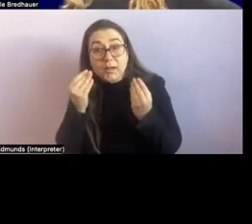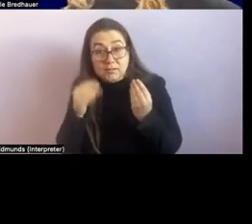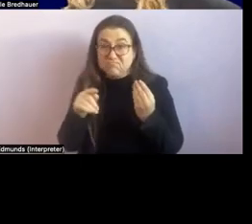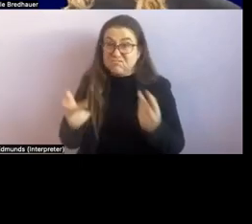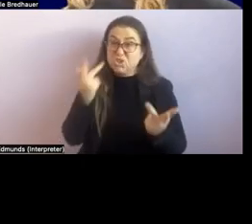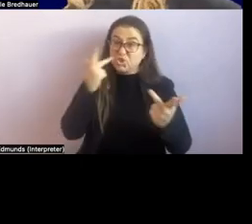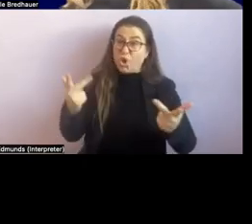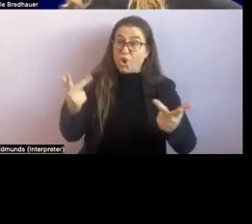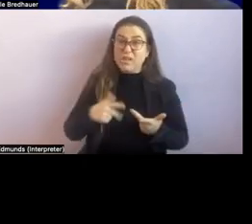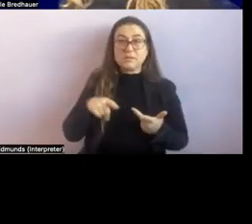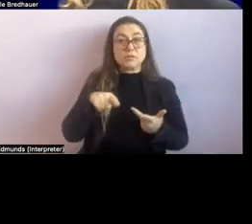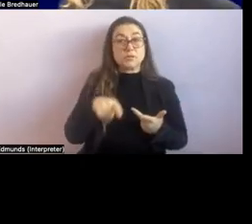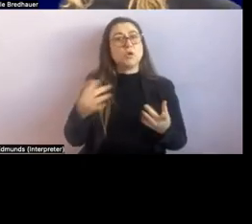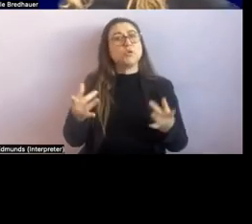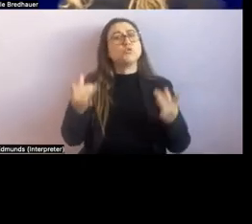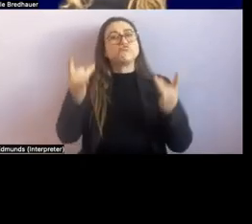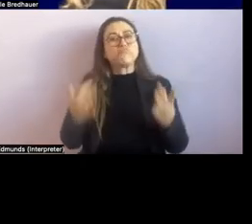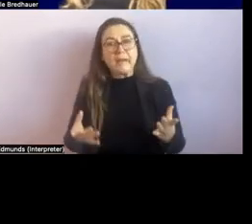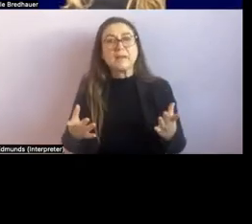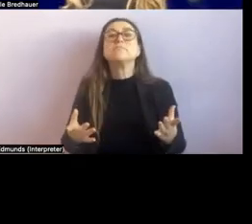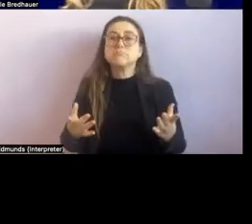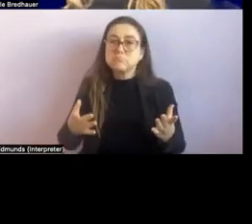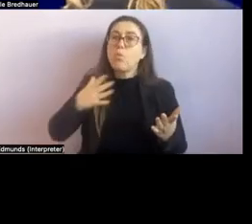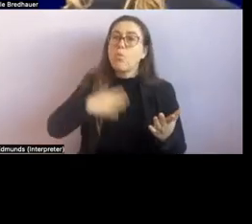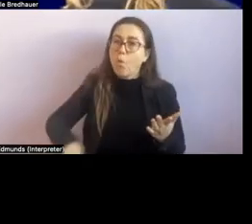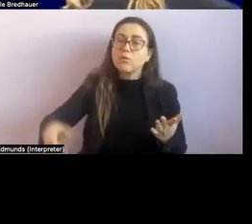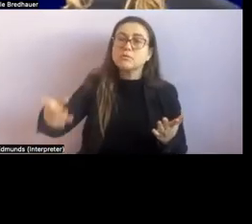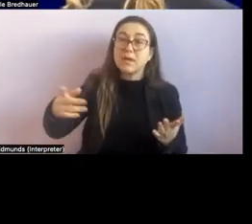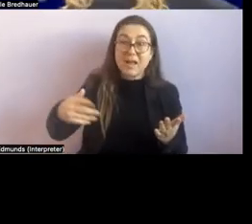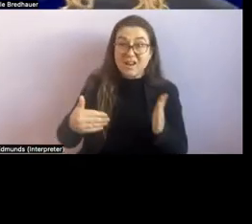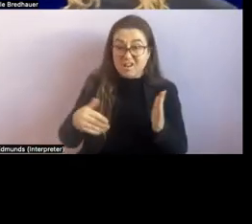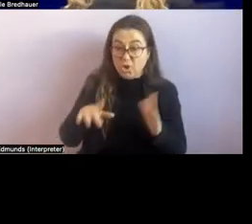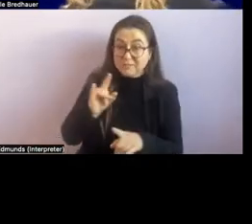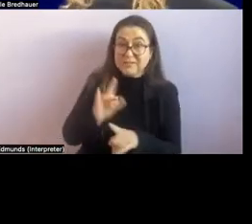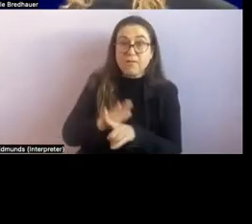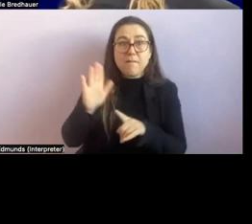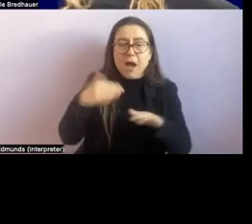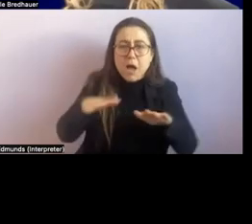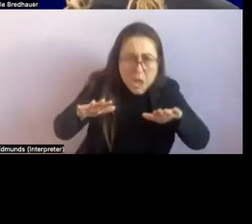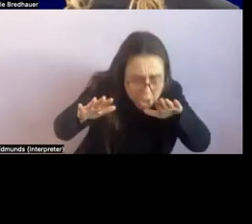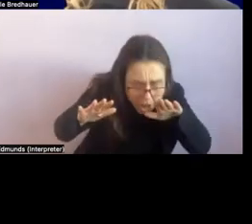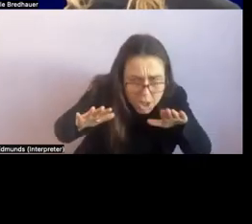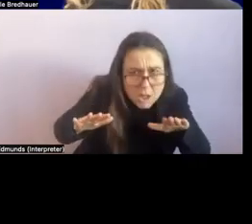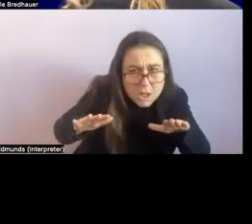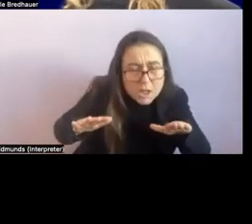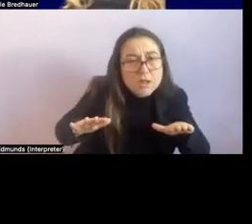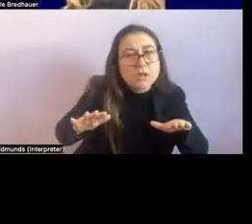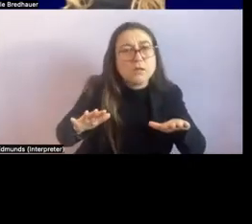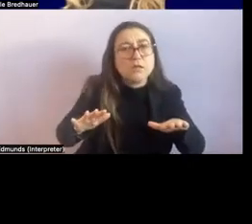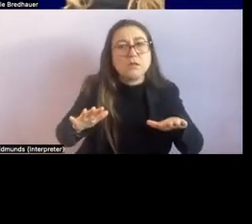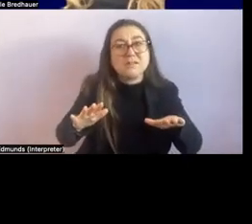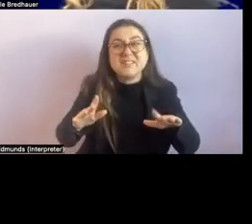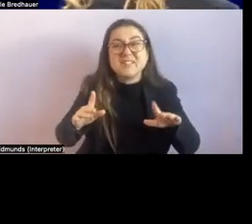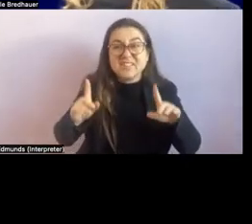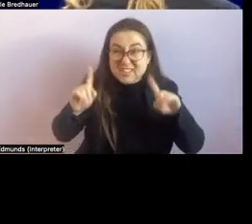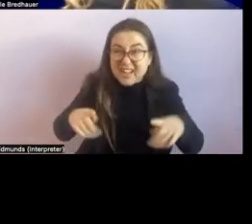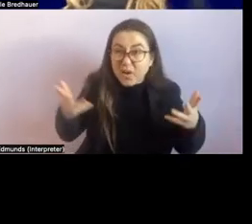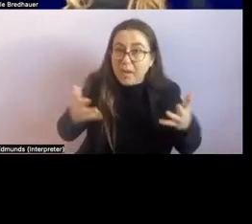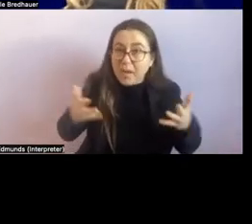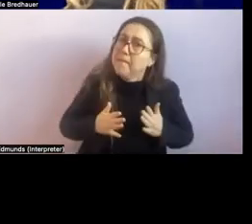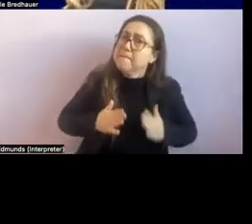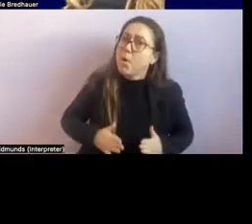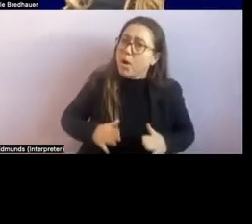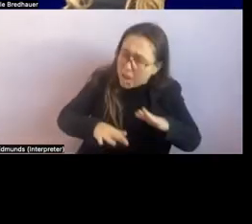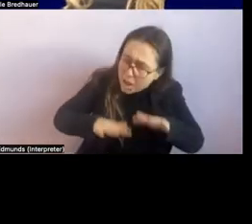she's ready to branch out you know she's branching out from her body and she does